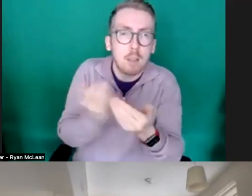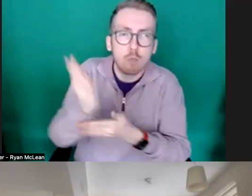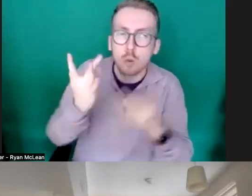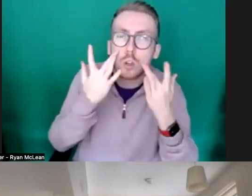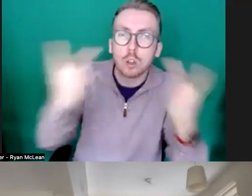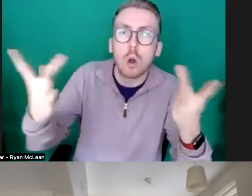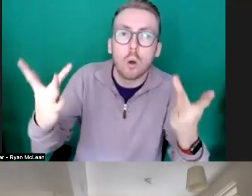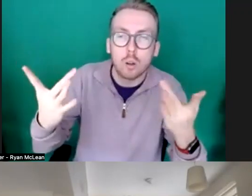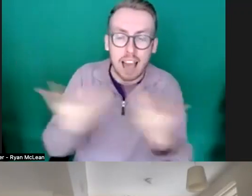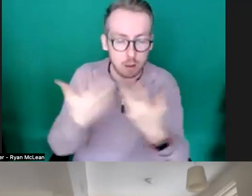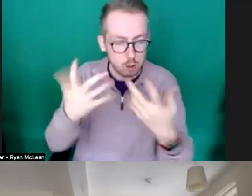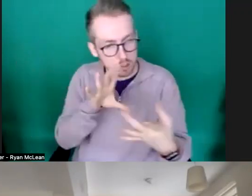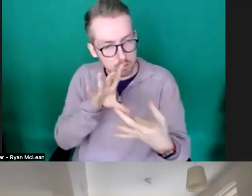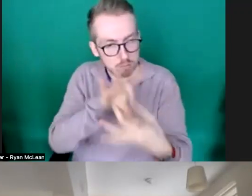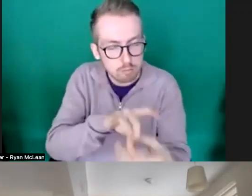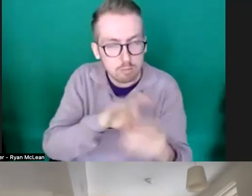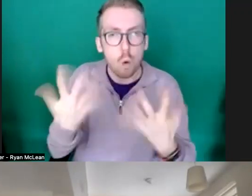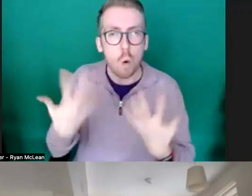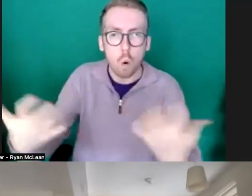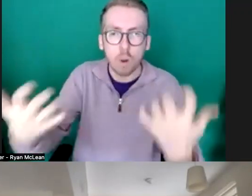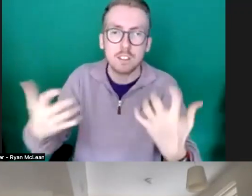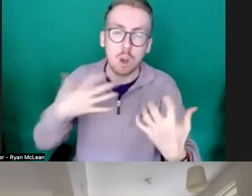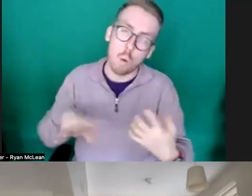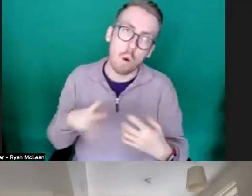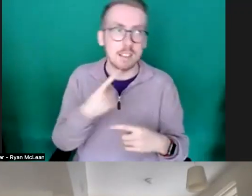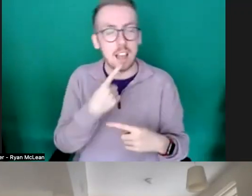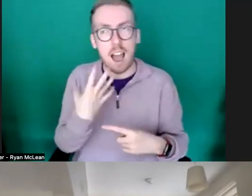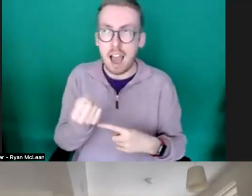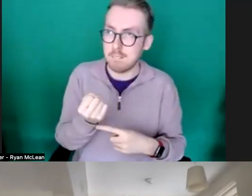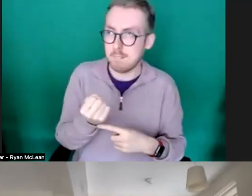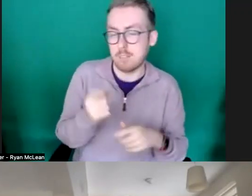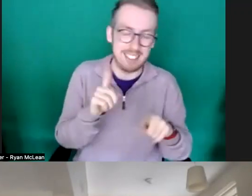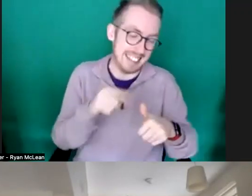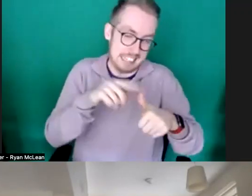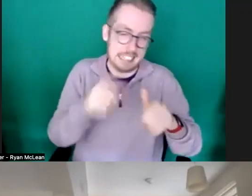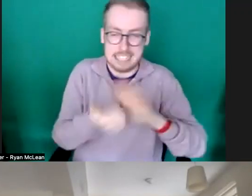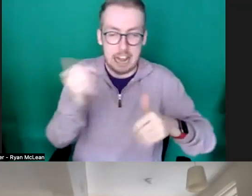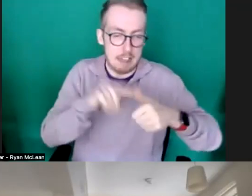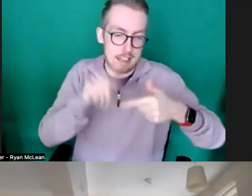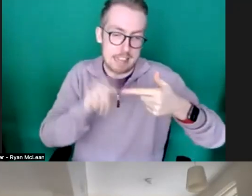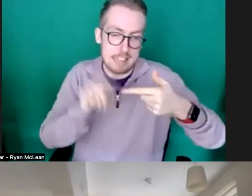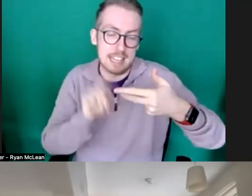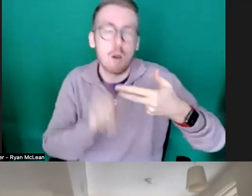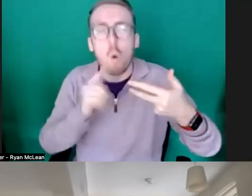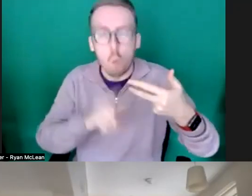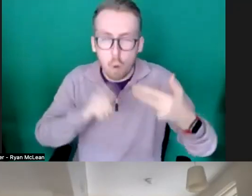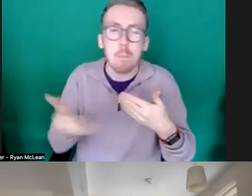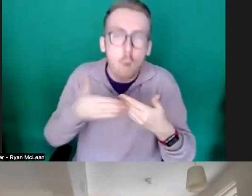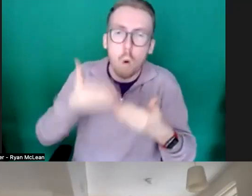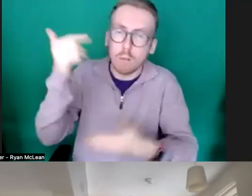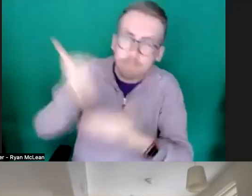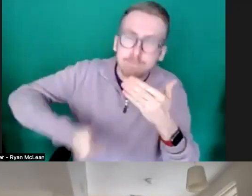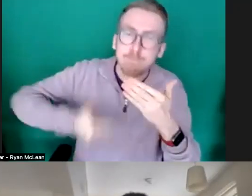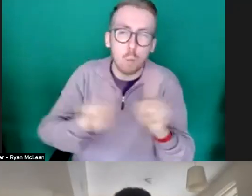rather than just present say a group of acrobats or show that's what we're looking for with the dramaturgy hope that helps